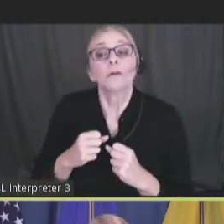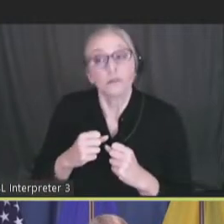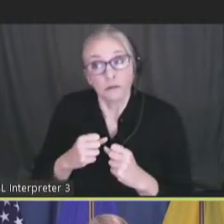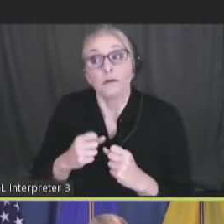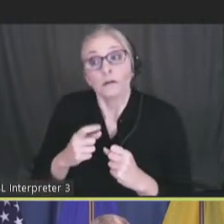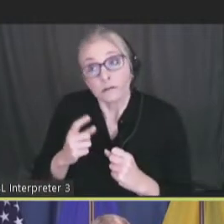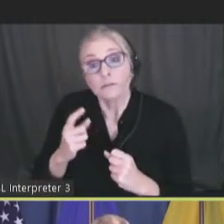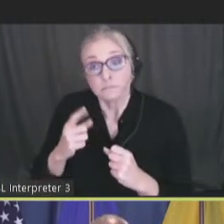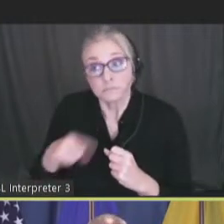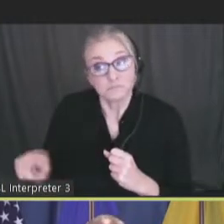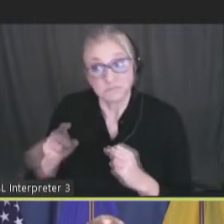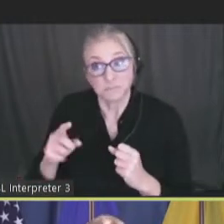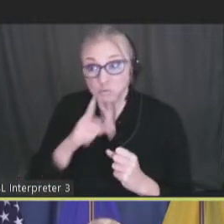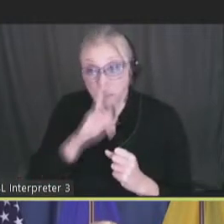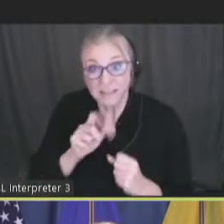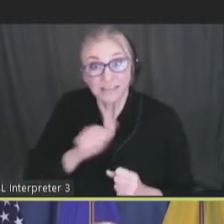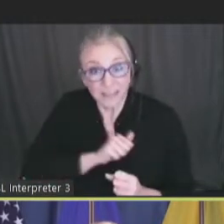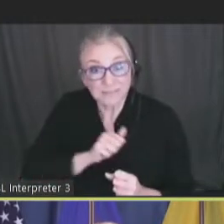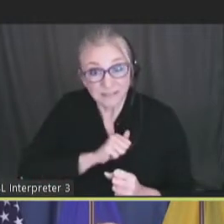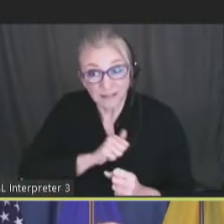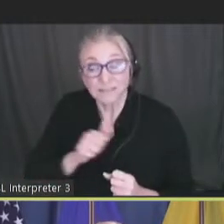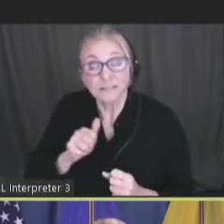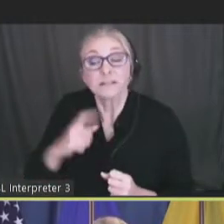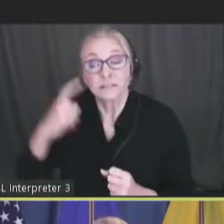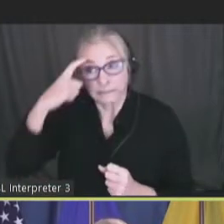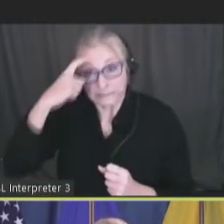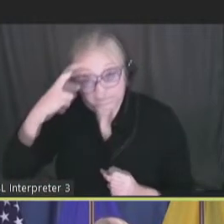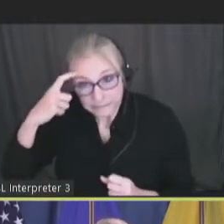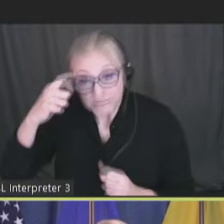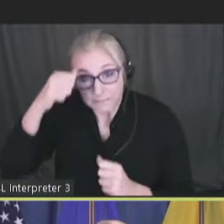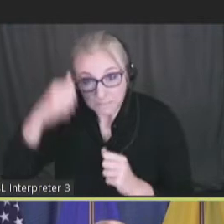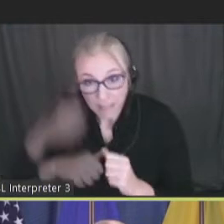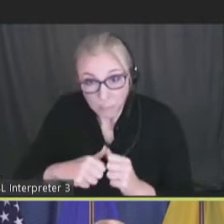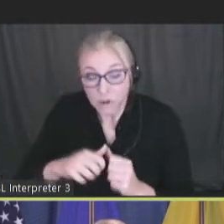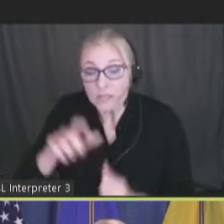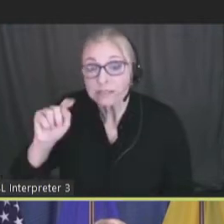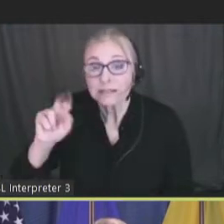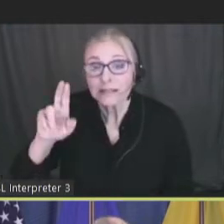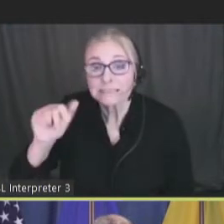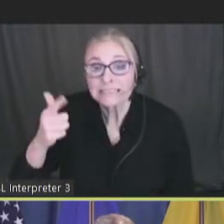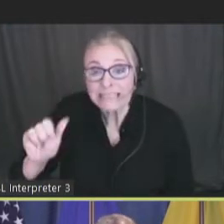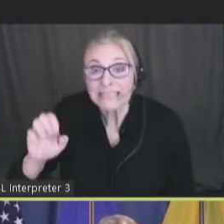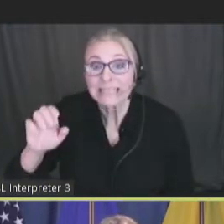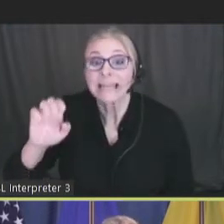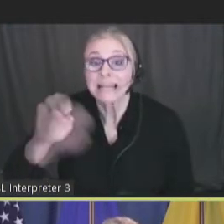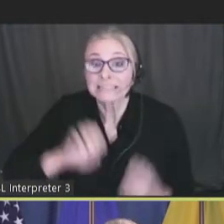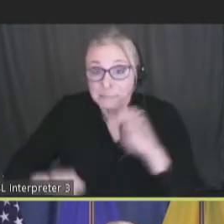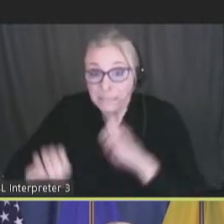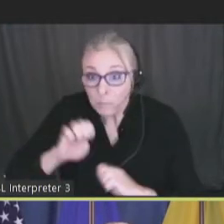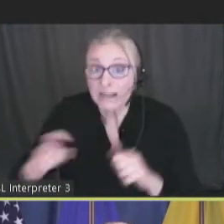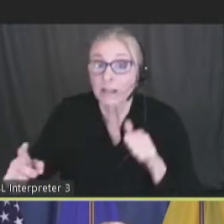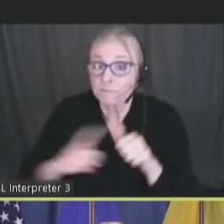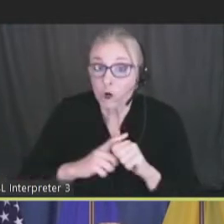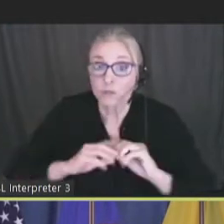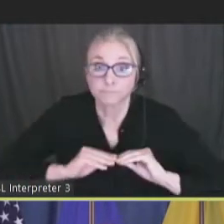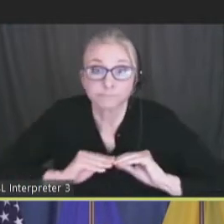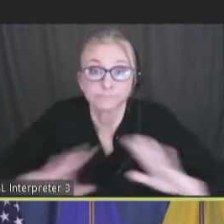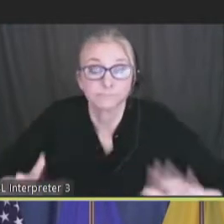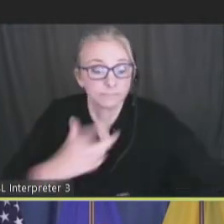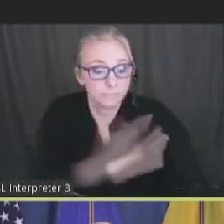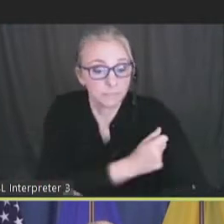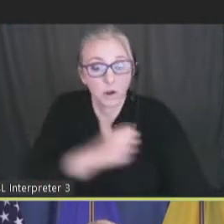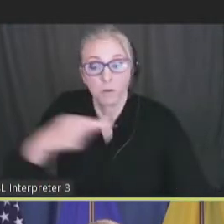had vivid personal memories of both the Tuskegee experiment and the initial rollout of the polio vaccine.